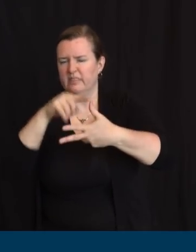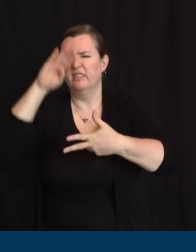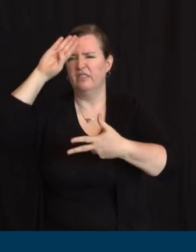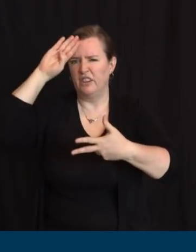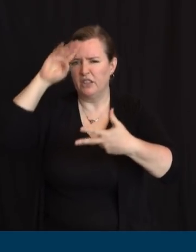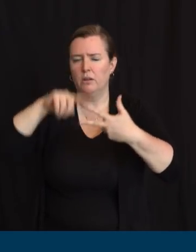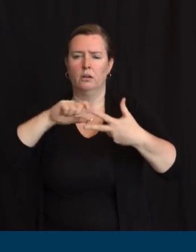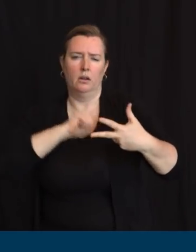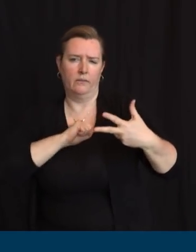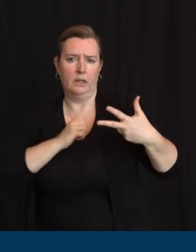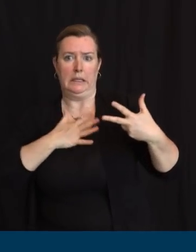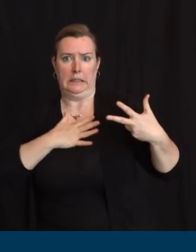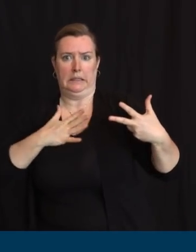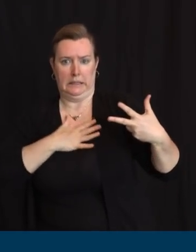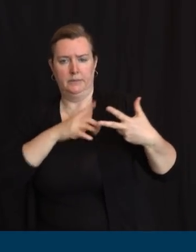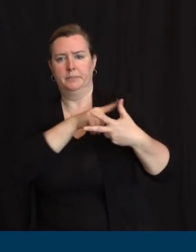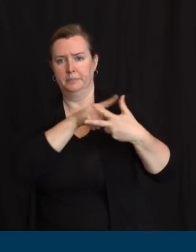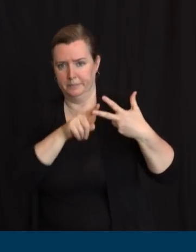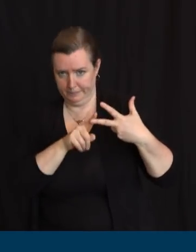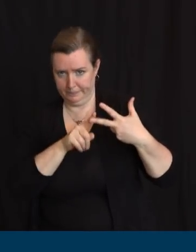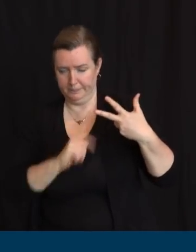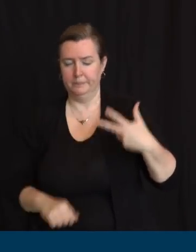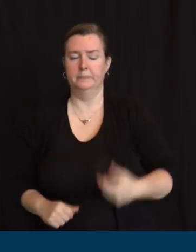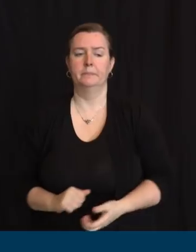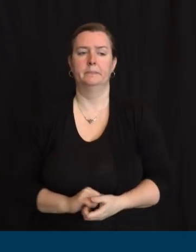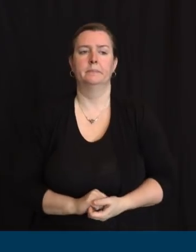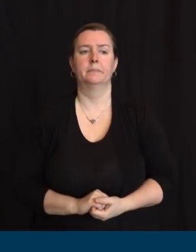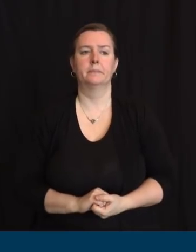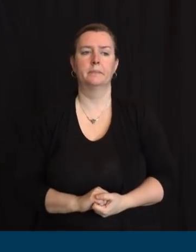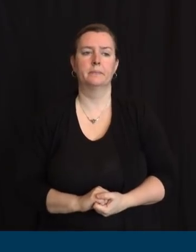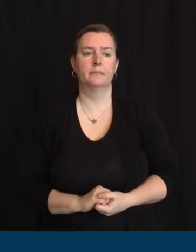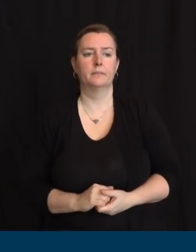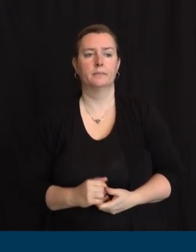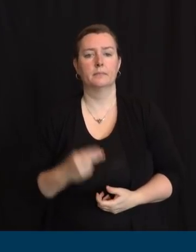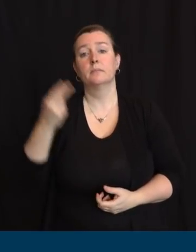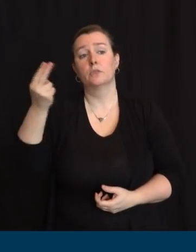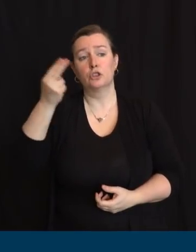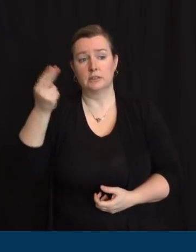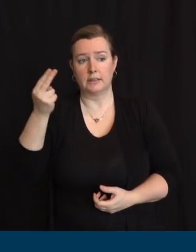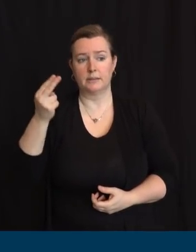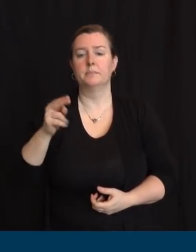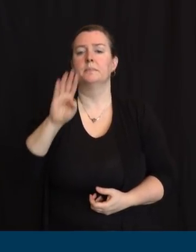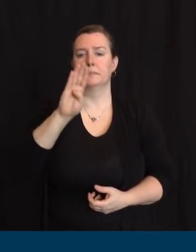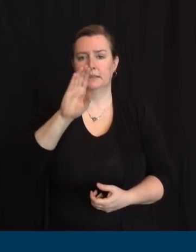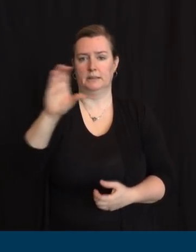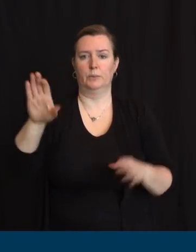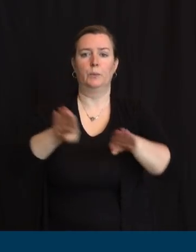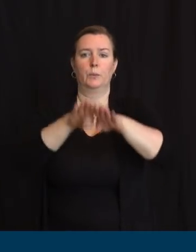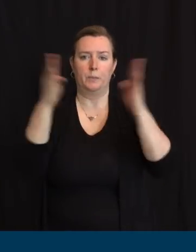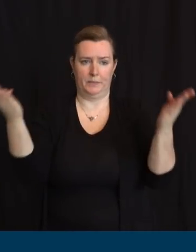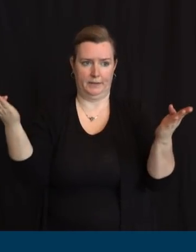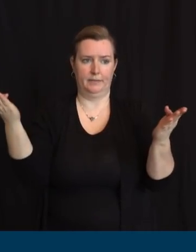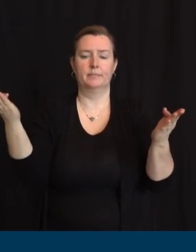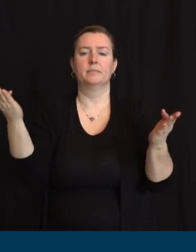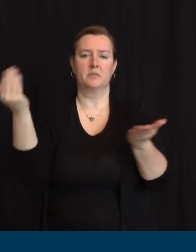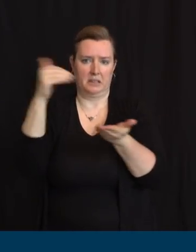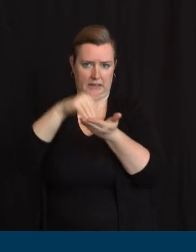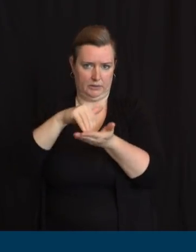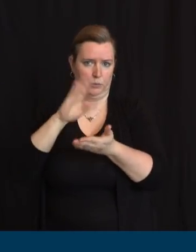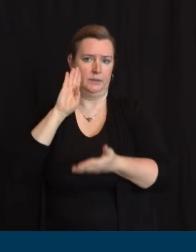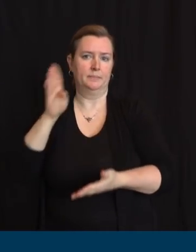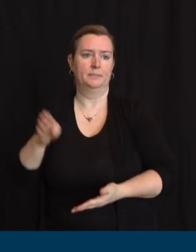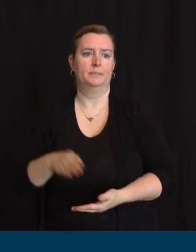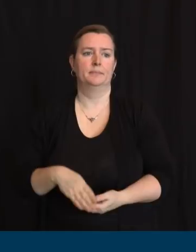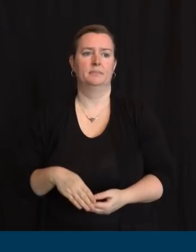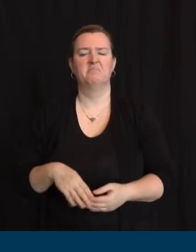site, which was open today, will reopen at 8 a.m. Thursday, April 16, and again, also for a